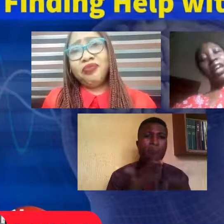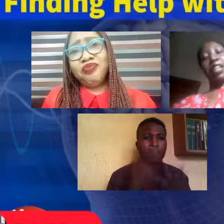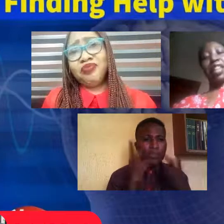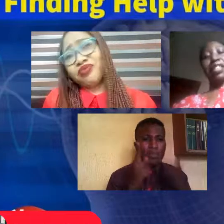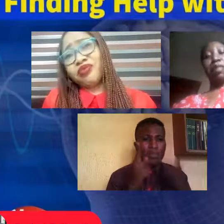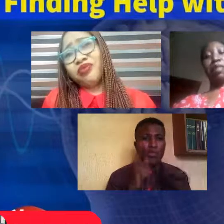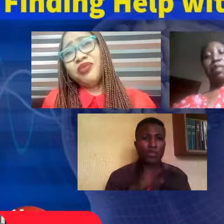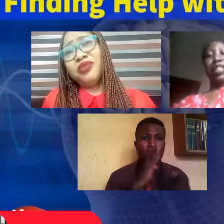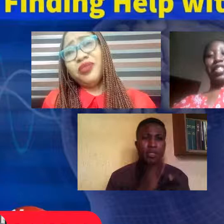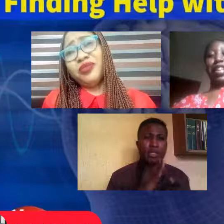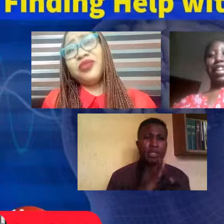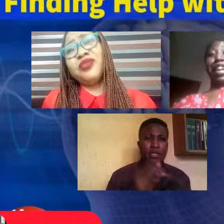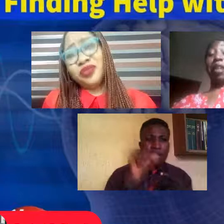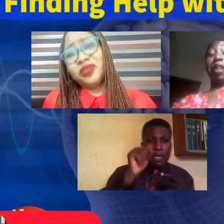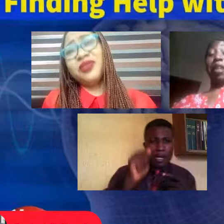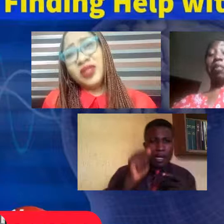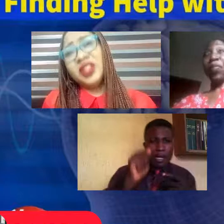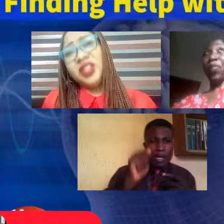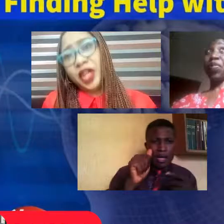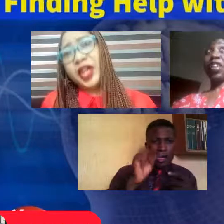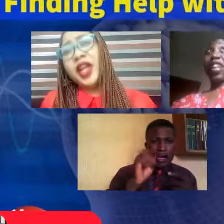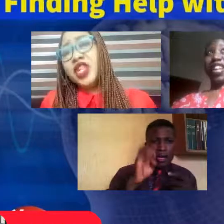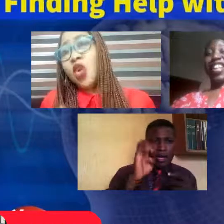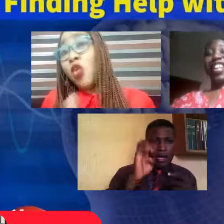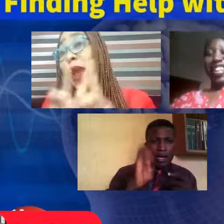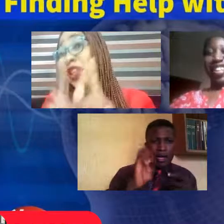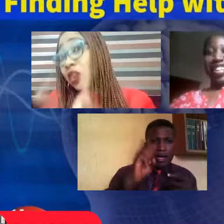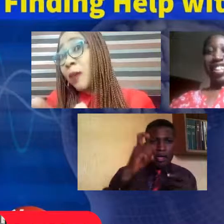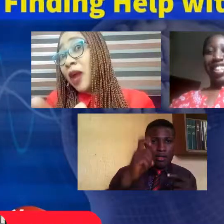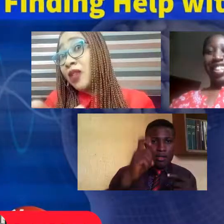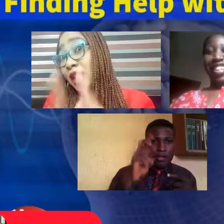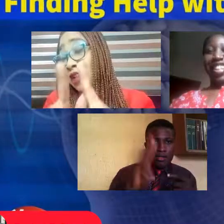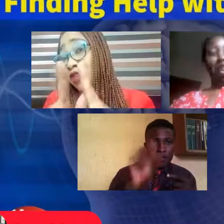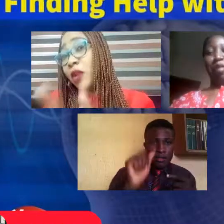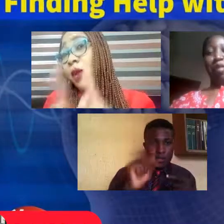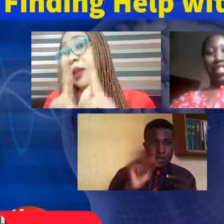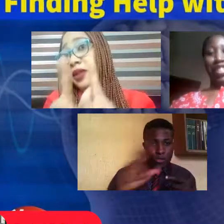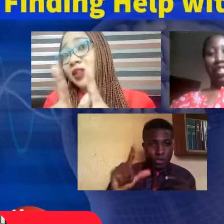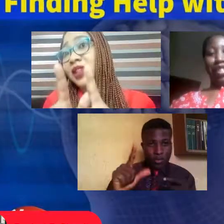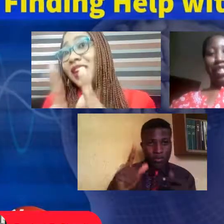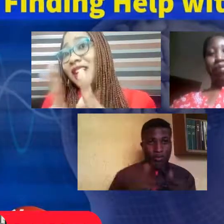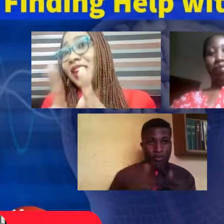like. That's a blue thinking again. Yeah. So we might talk about that.